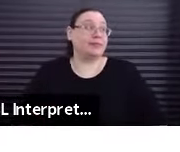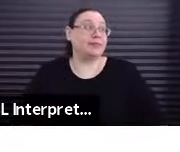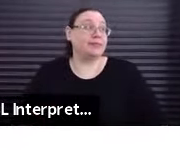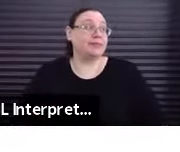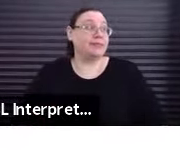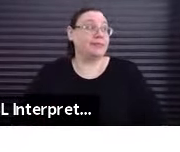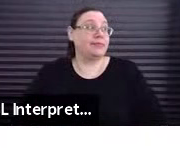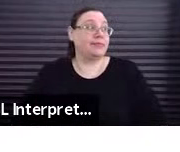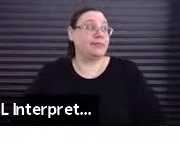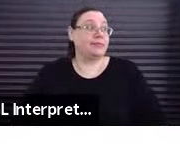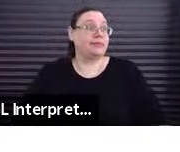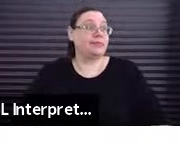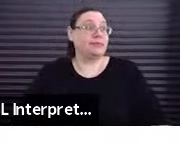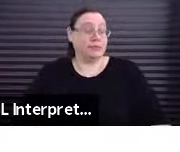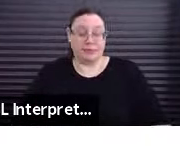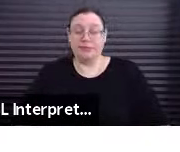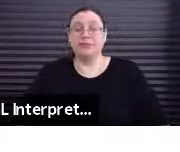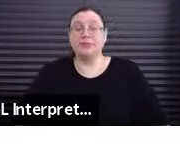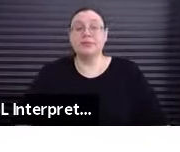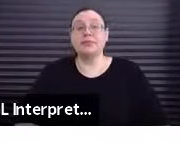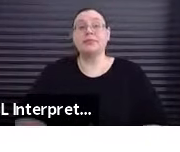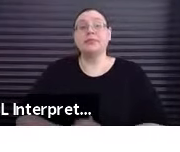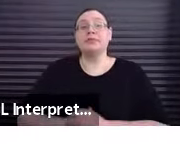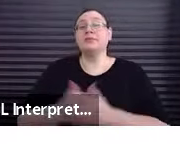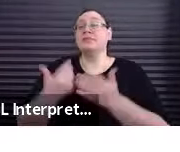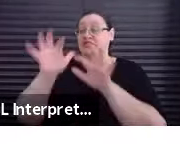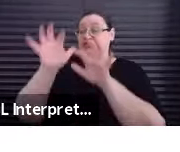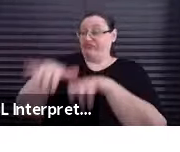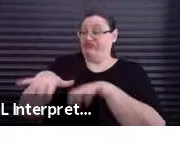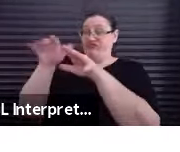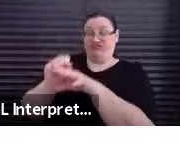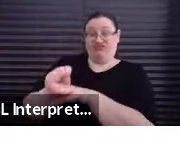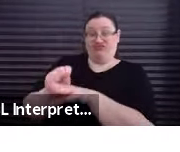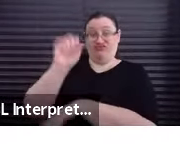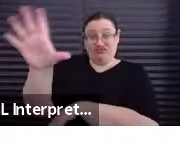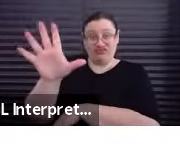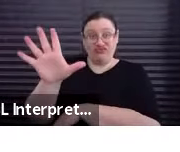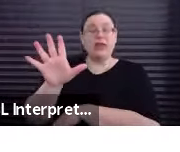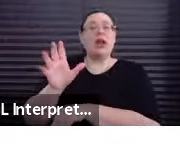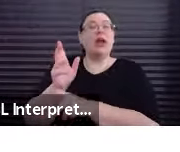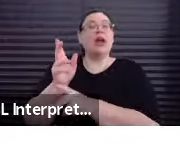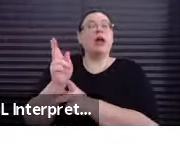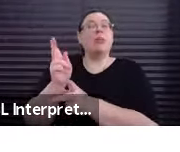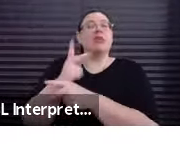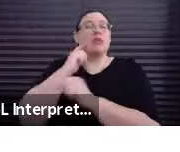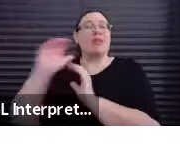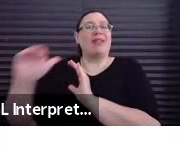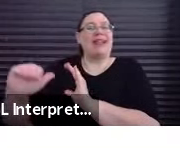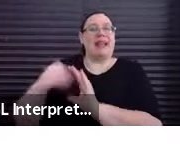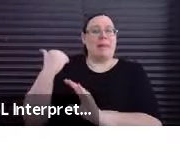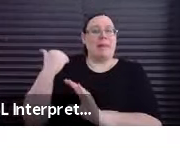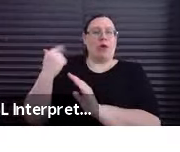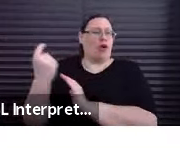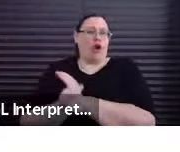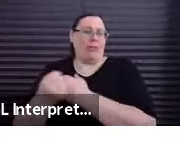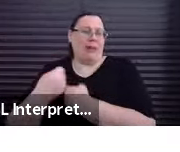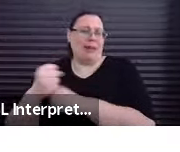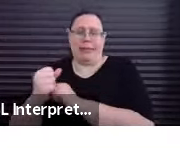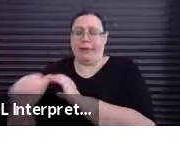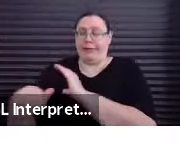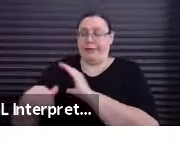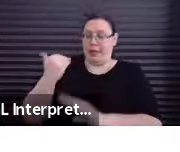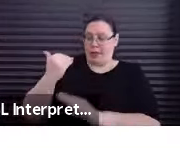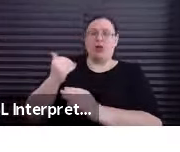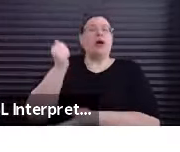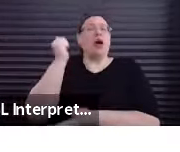Once the full application and agreement is submitted, the producer will receive an automated email approving the project to begin. This is